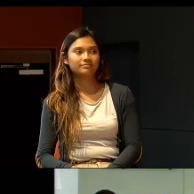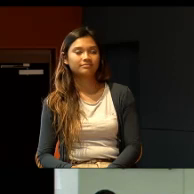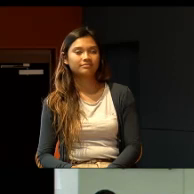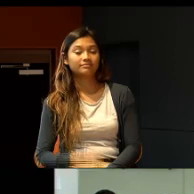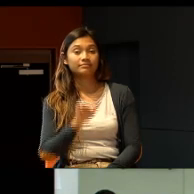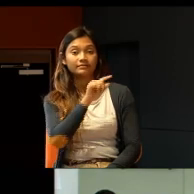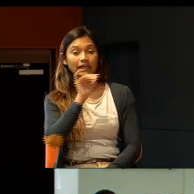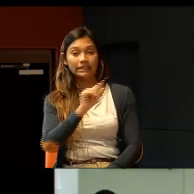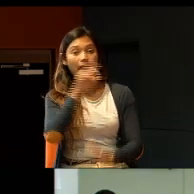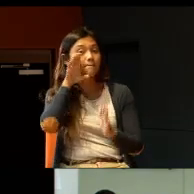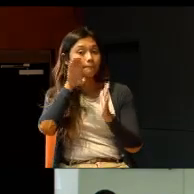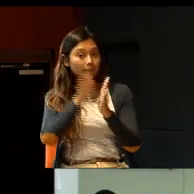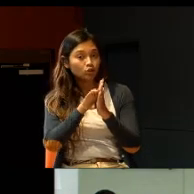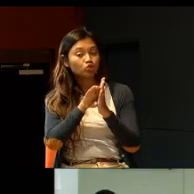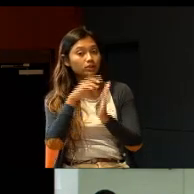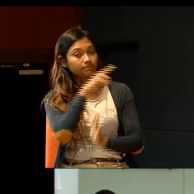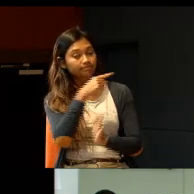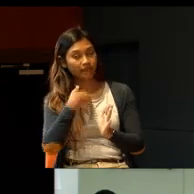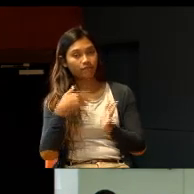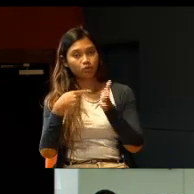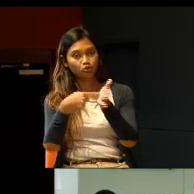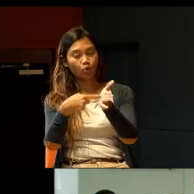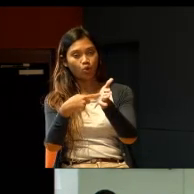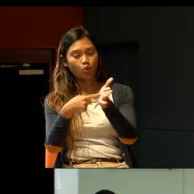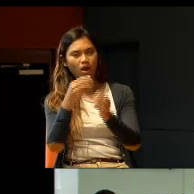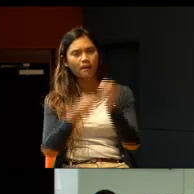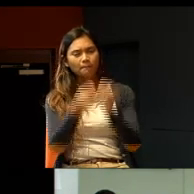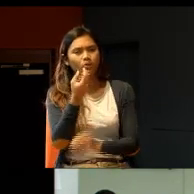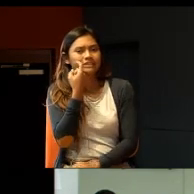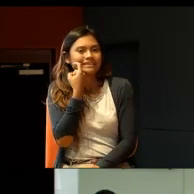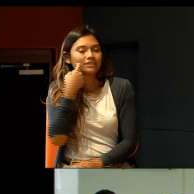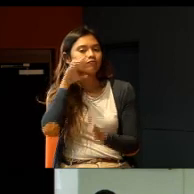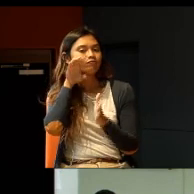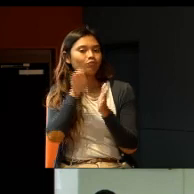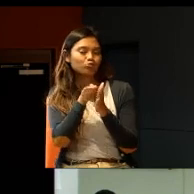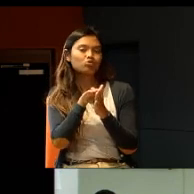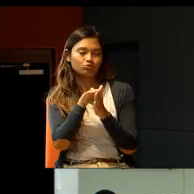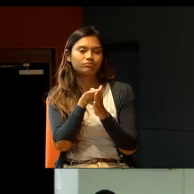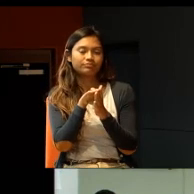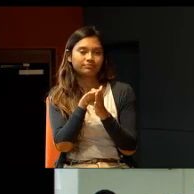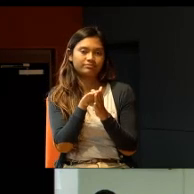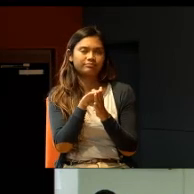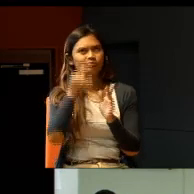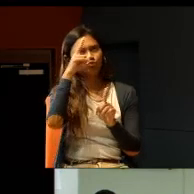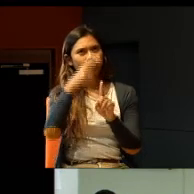This is the most recent photo I took, just two months back.